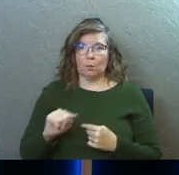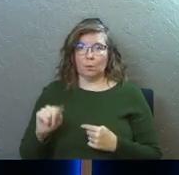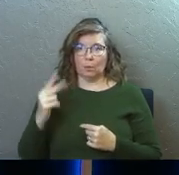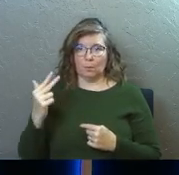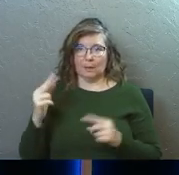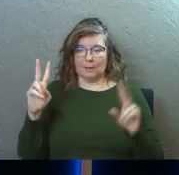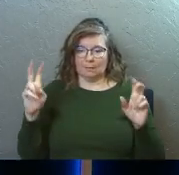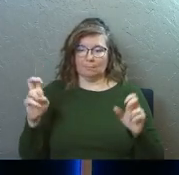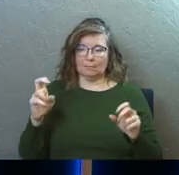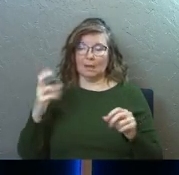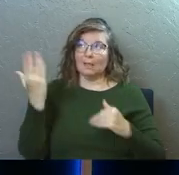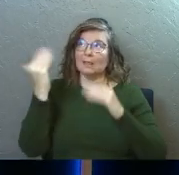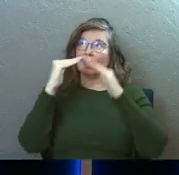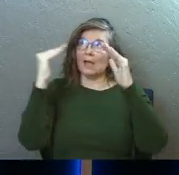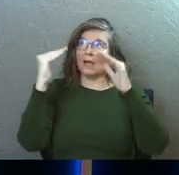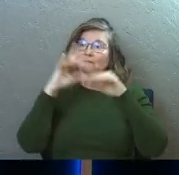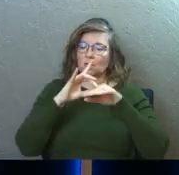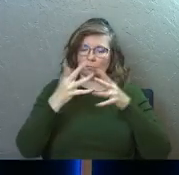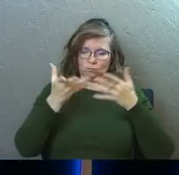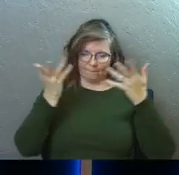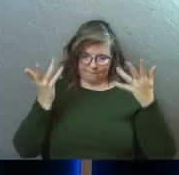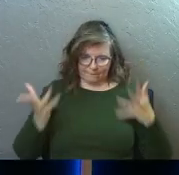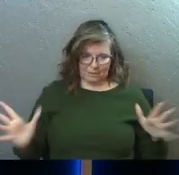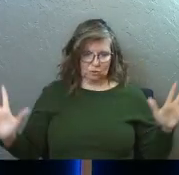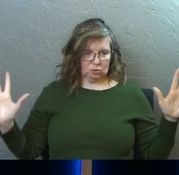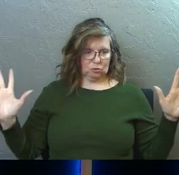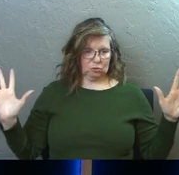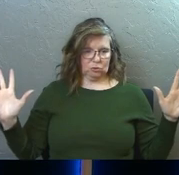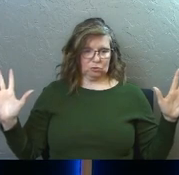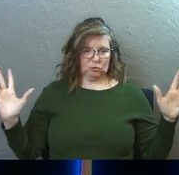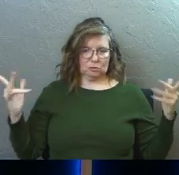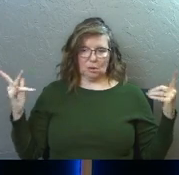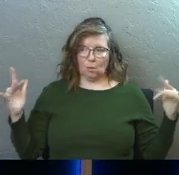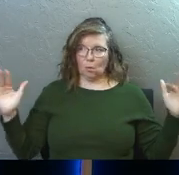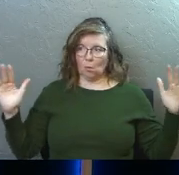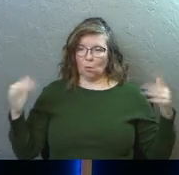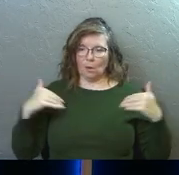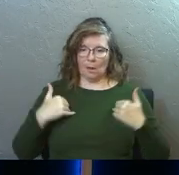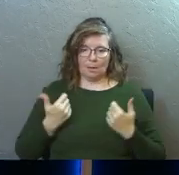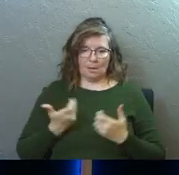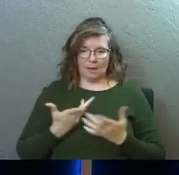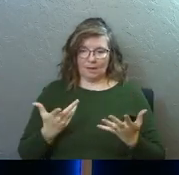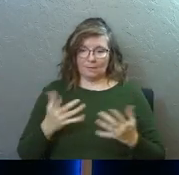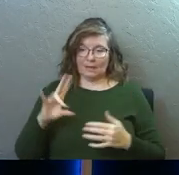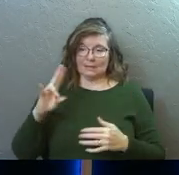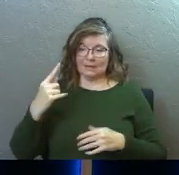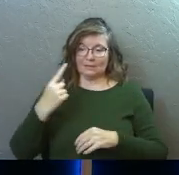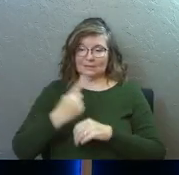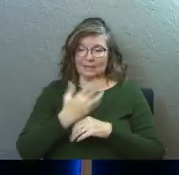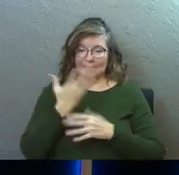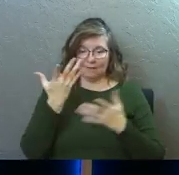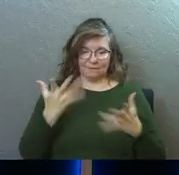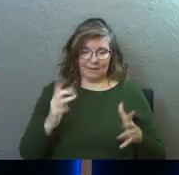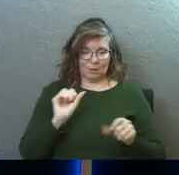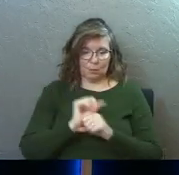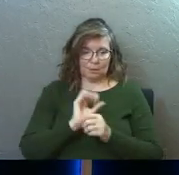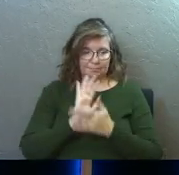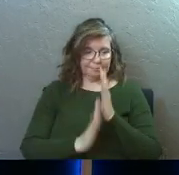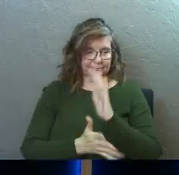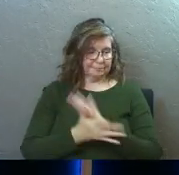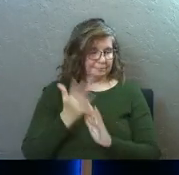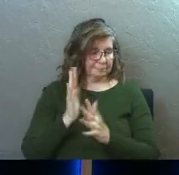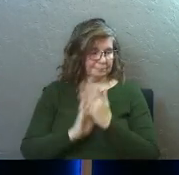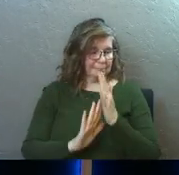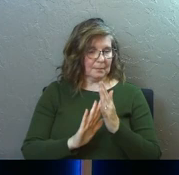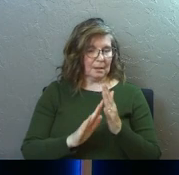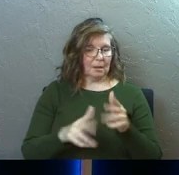3 says, thus the heavens and the earth were finished, and all the hosts of them. And on the seventh day, God finished his work that he had done,